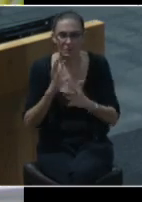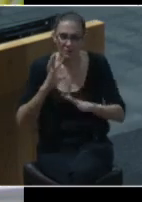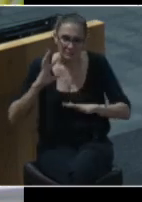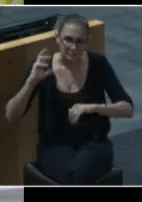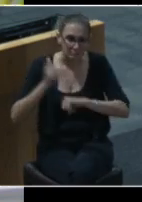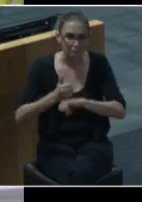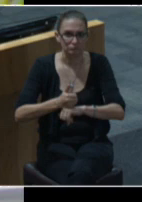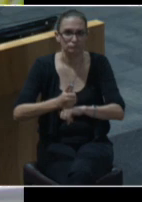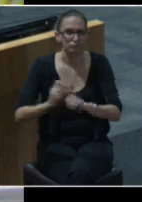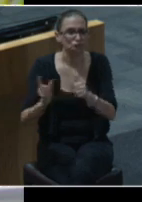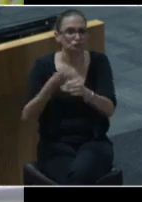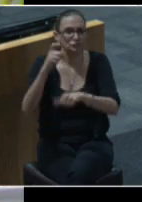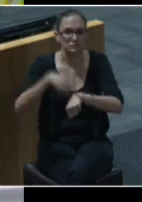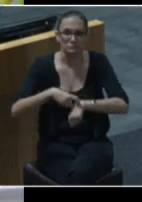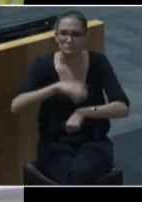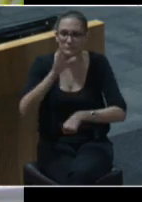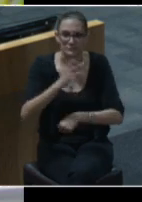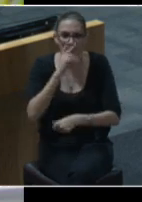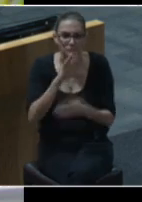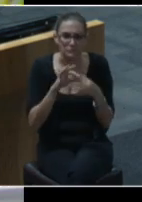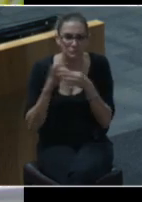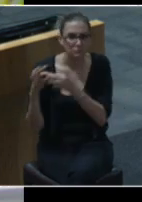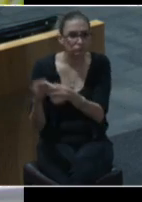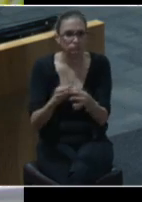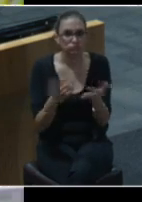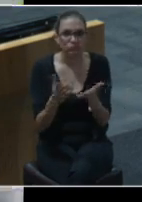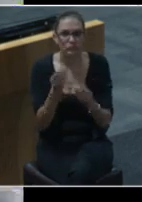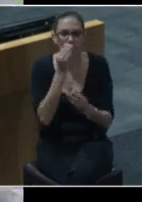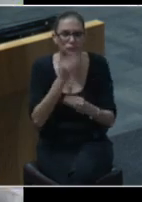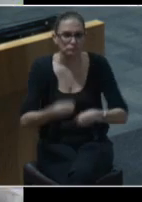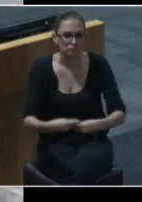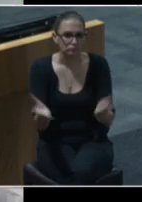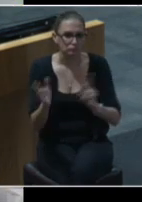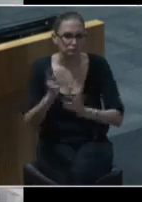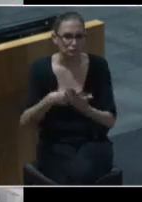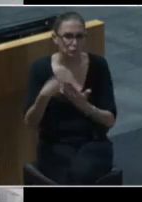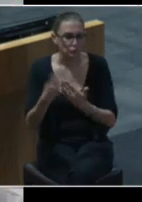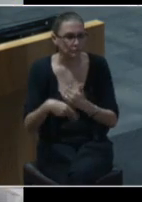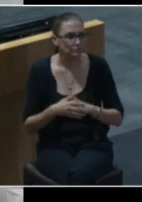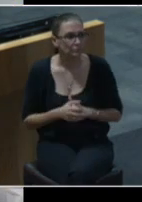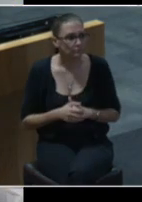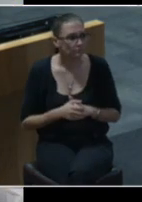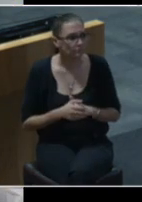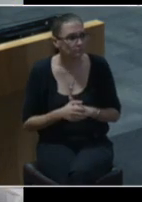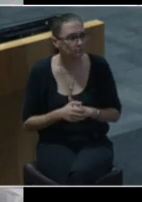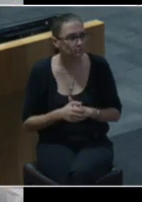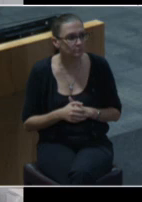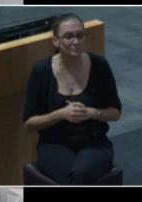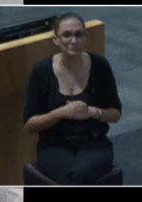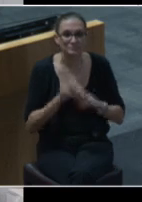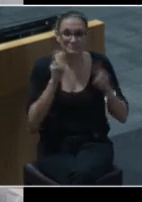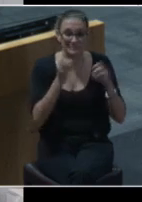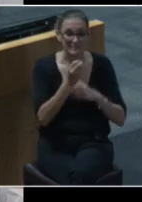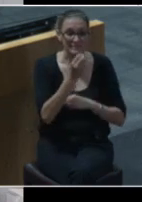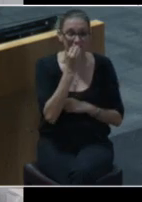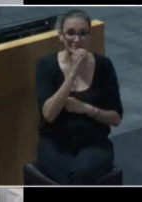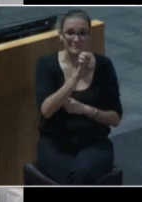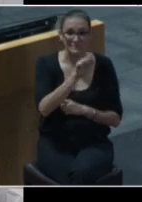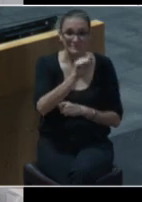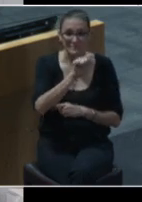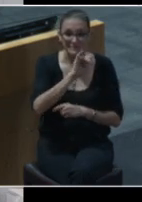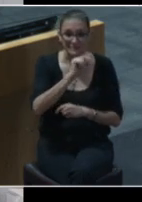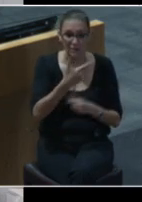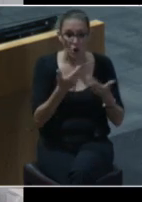collaborative food distribution program eating apart together or eat initiative started